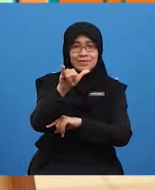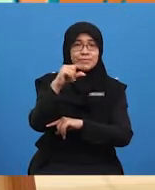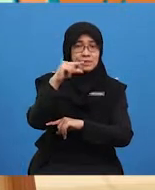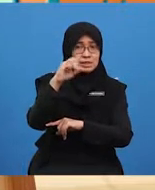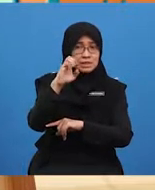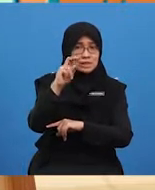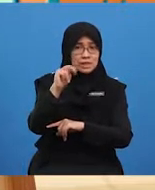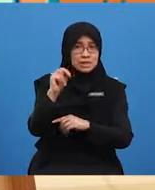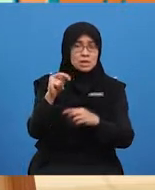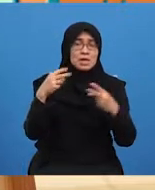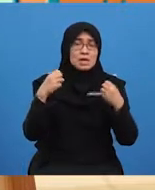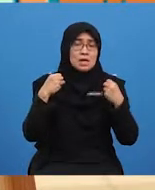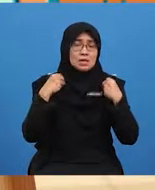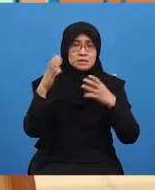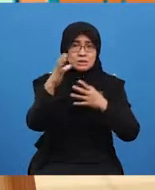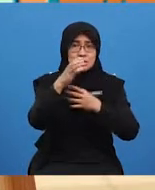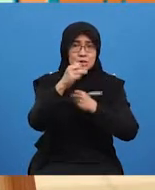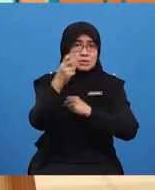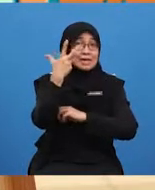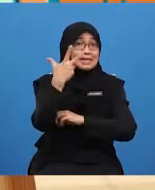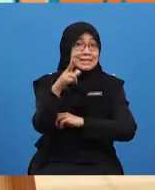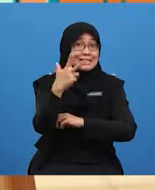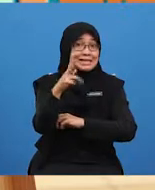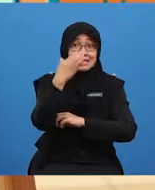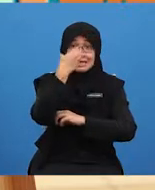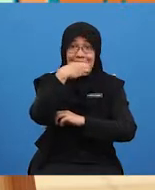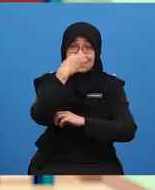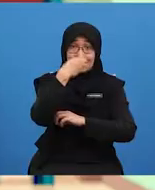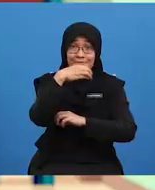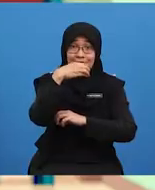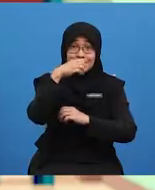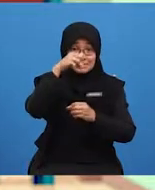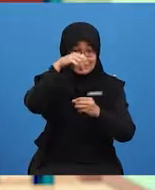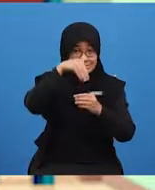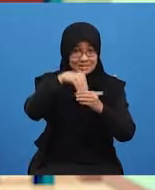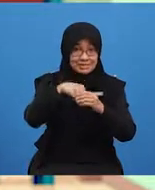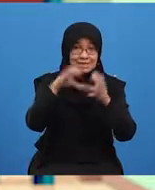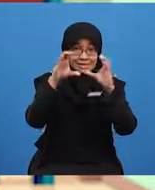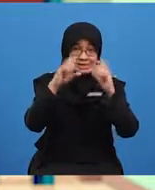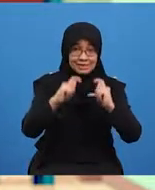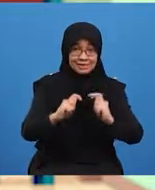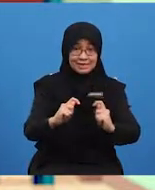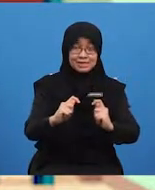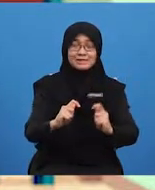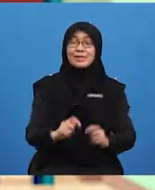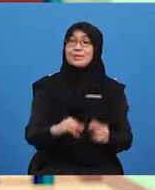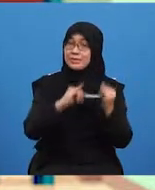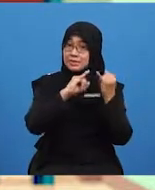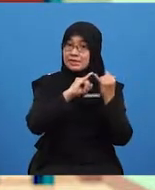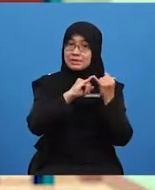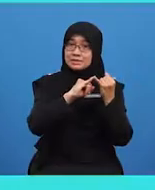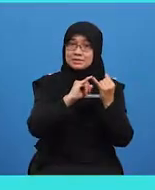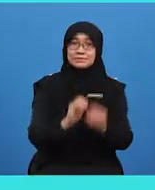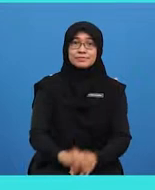Jen has got 13 apples in her card. And the final question is...